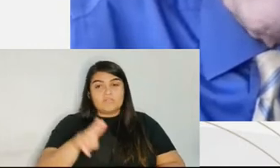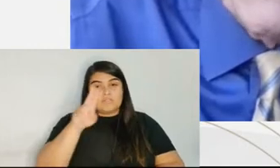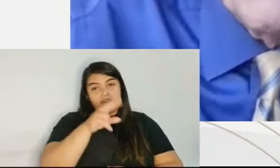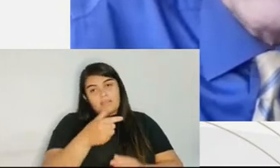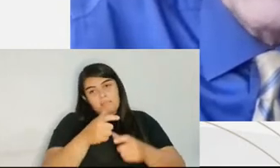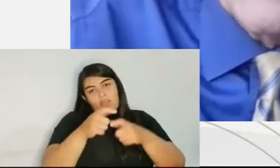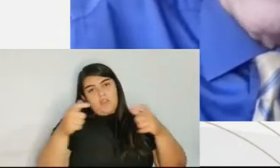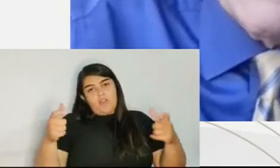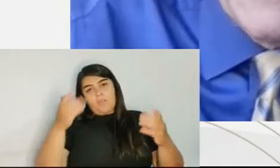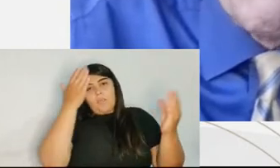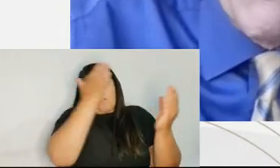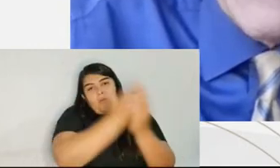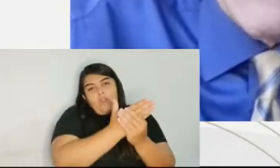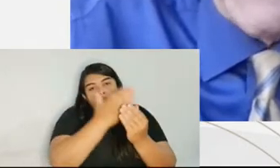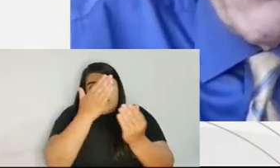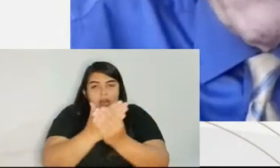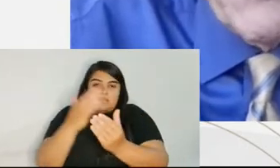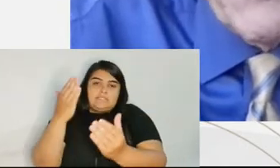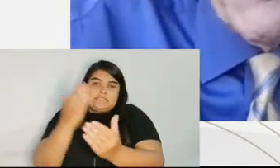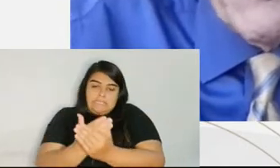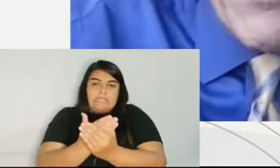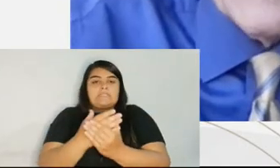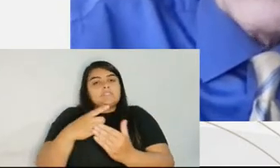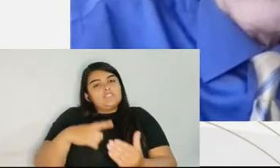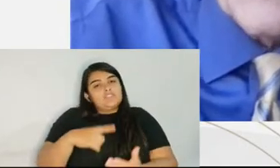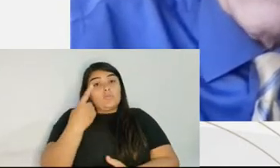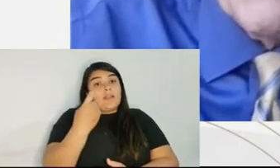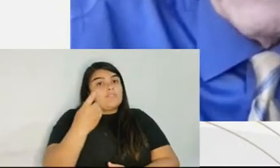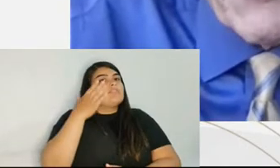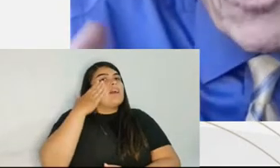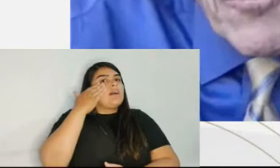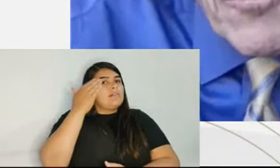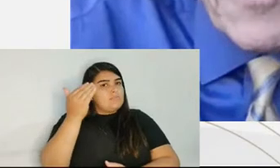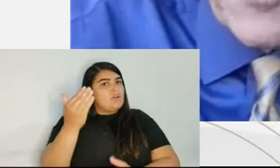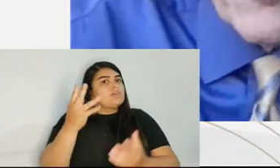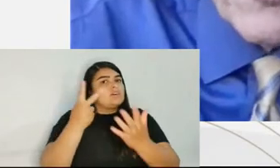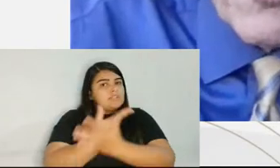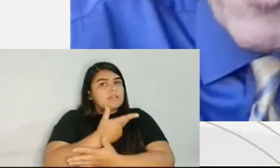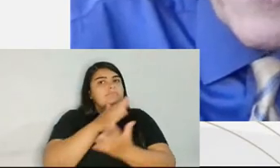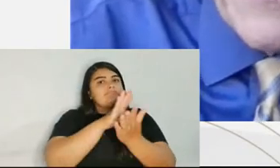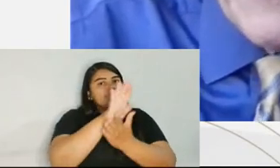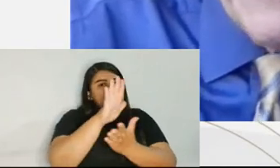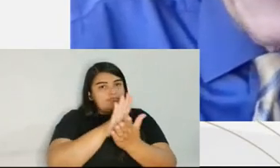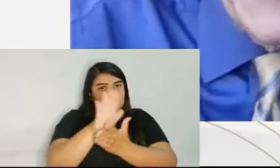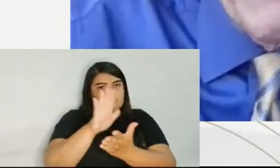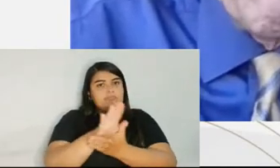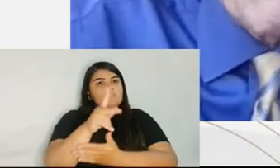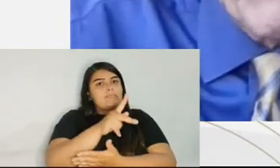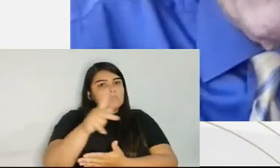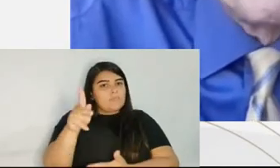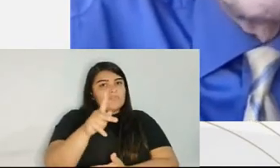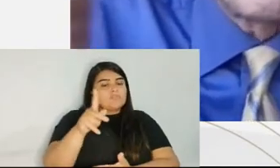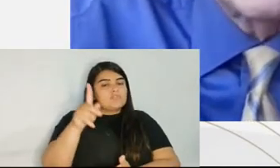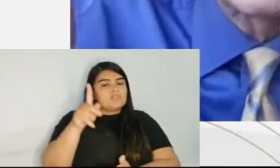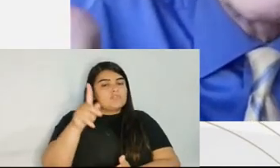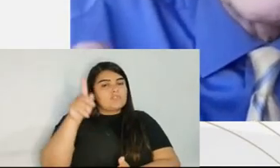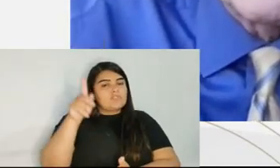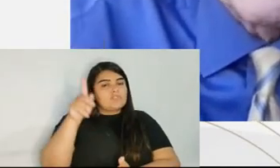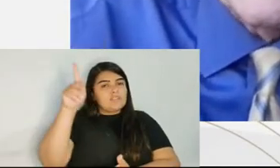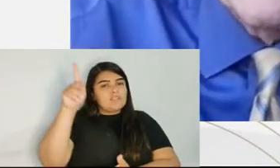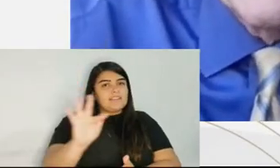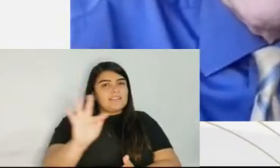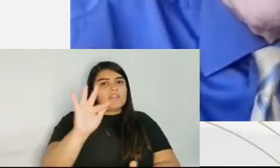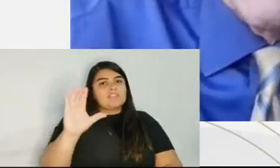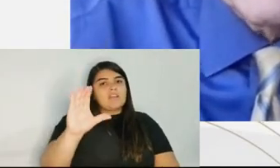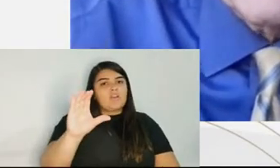article published by a Columbia law professor, Columbia University in New York, called The Vanishing